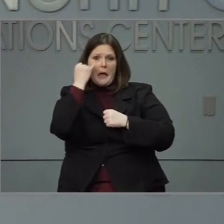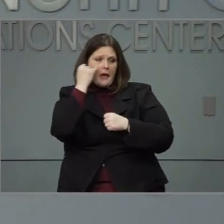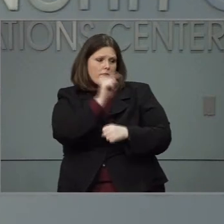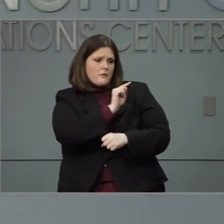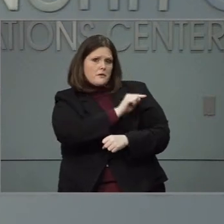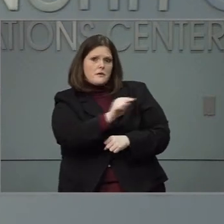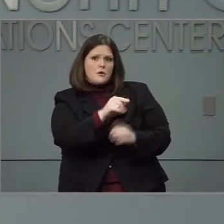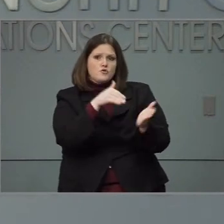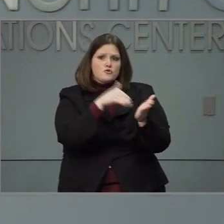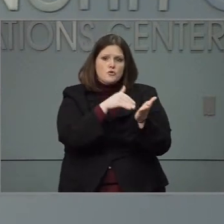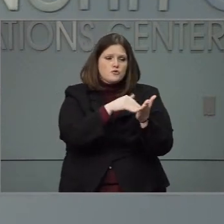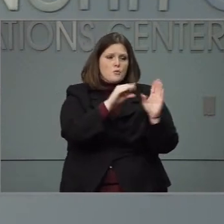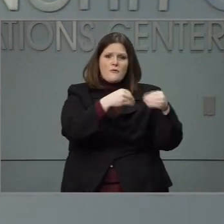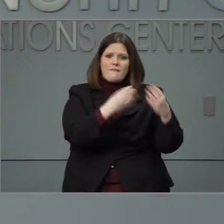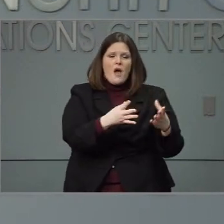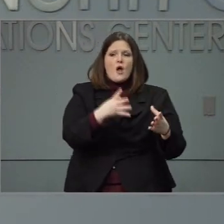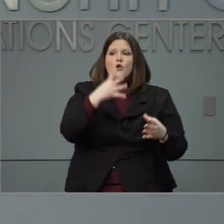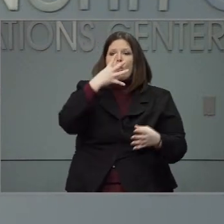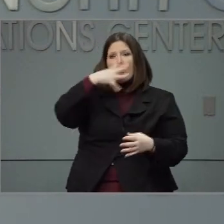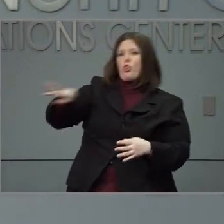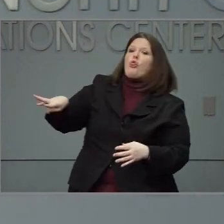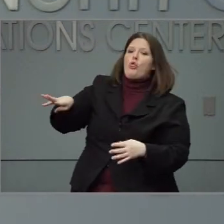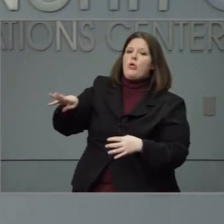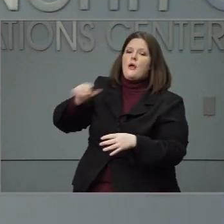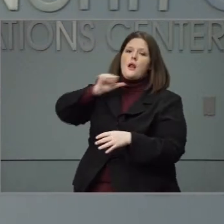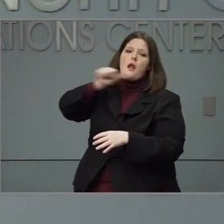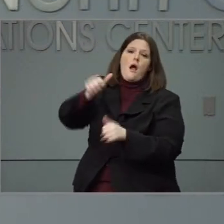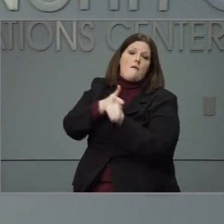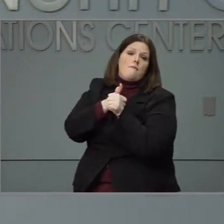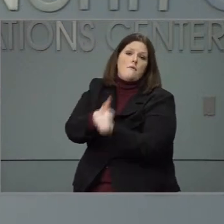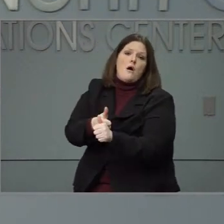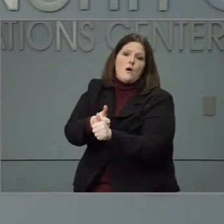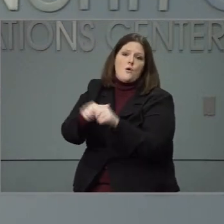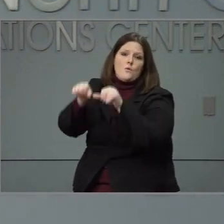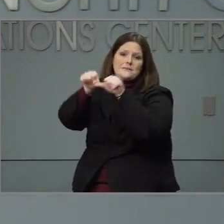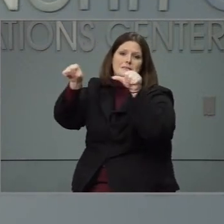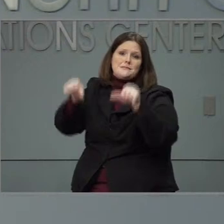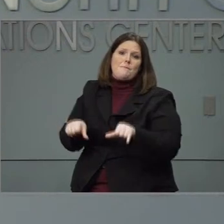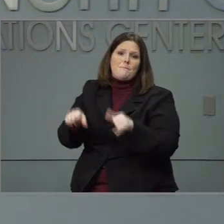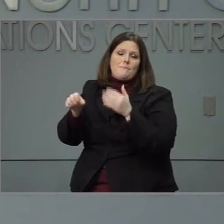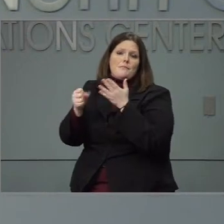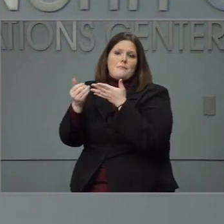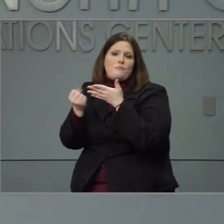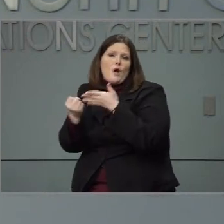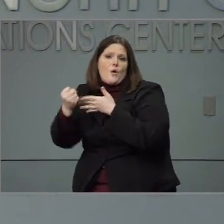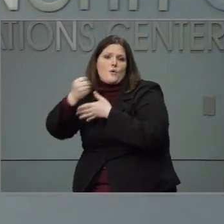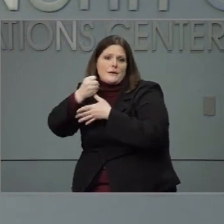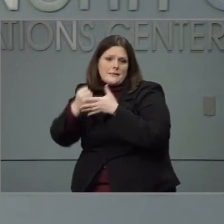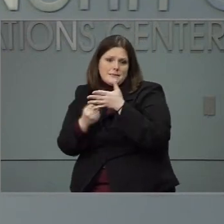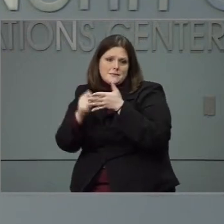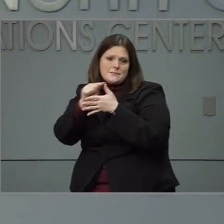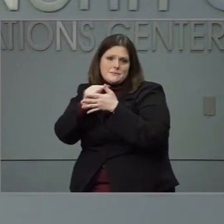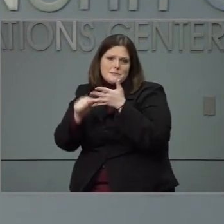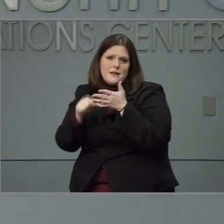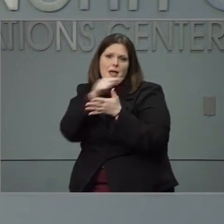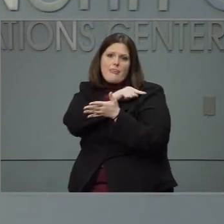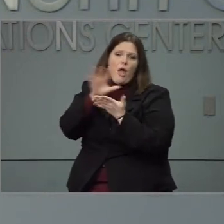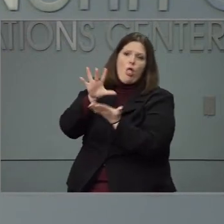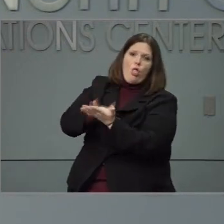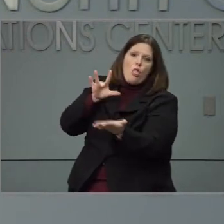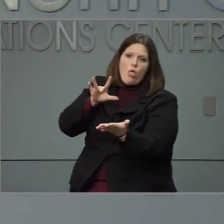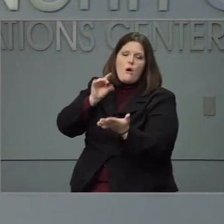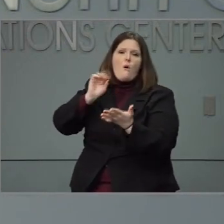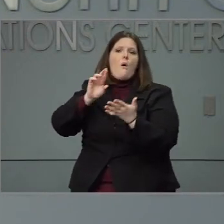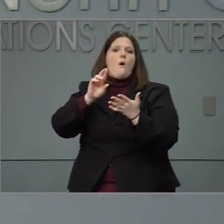who do not abide by this priority system. We think that is extremely important for people to